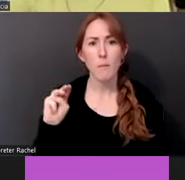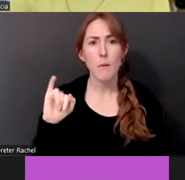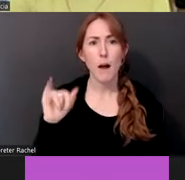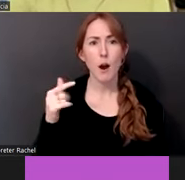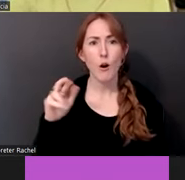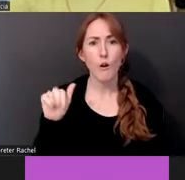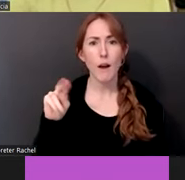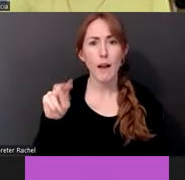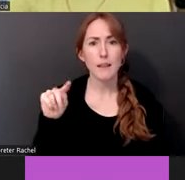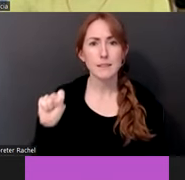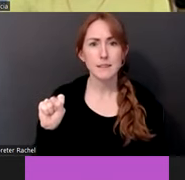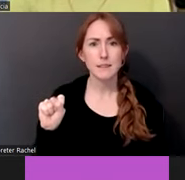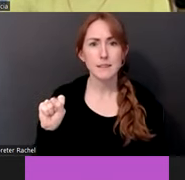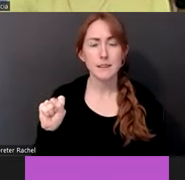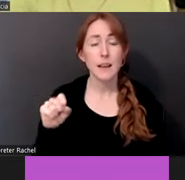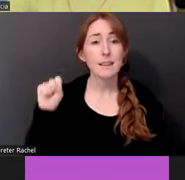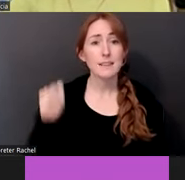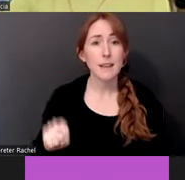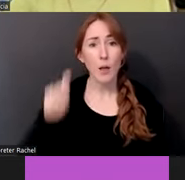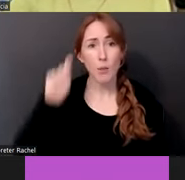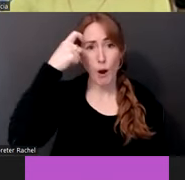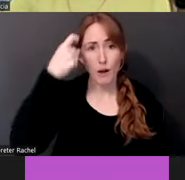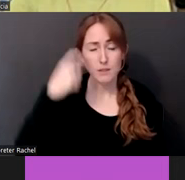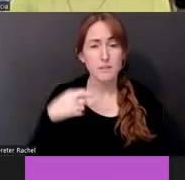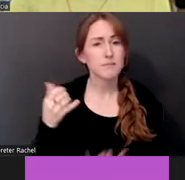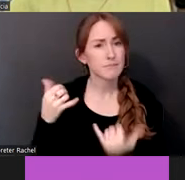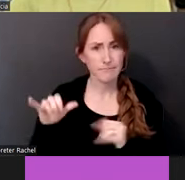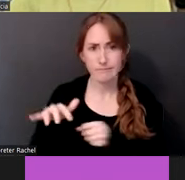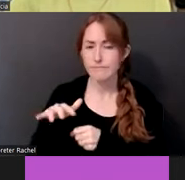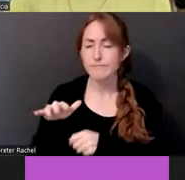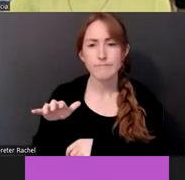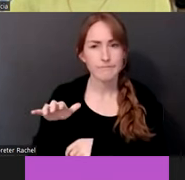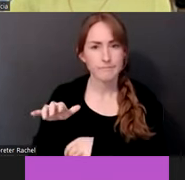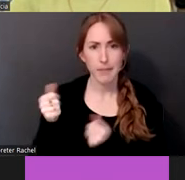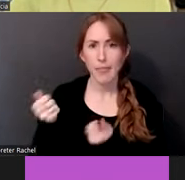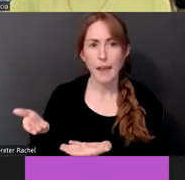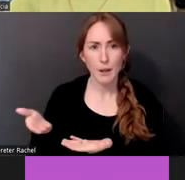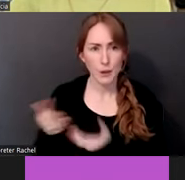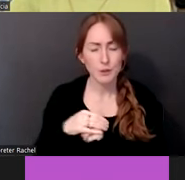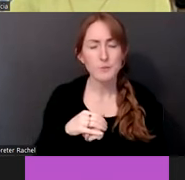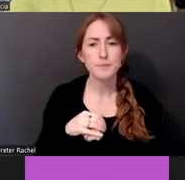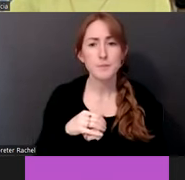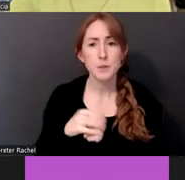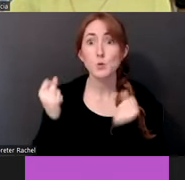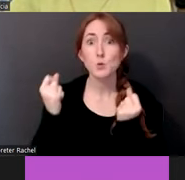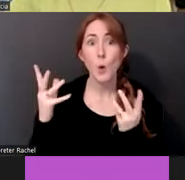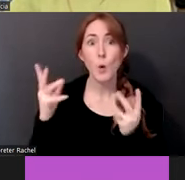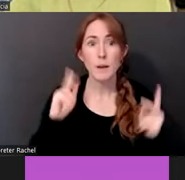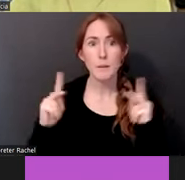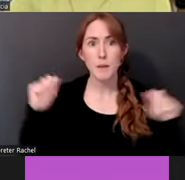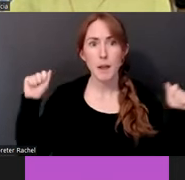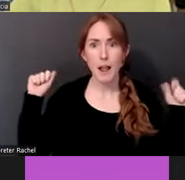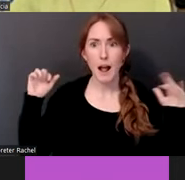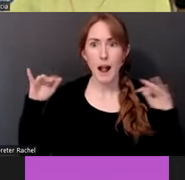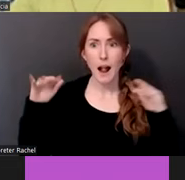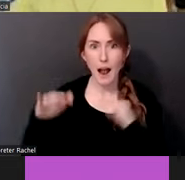South Bronx where they're, where they still are located. And, uh, so many people came out. And as soon as the play, which was great, was over,